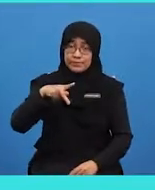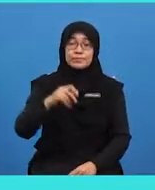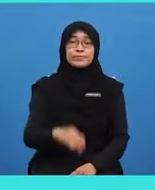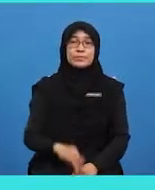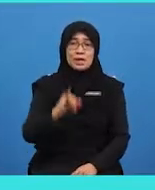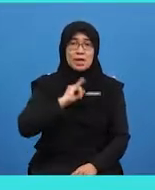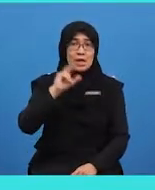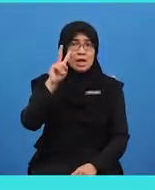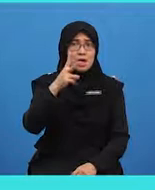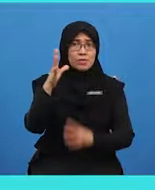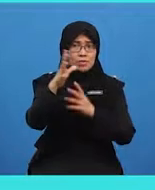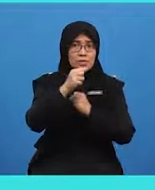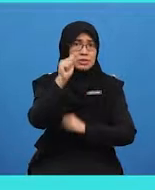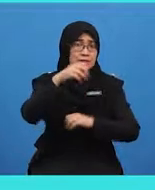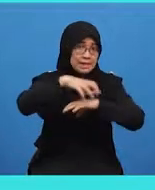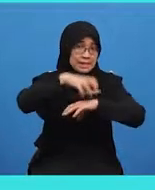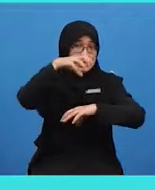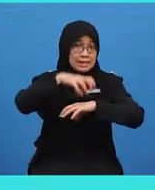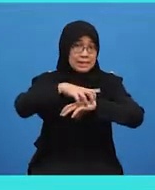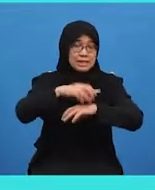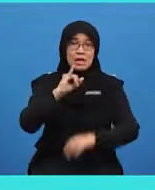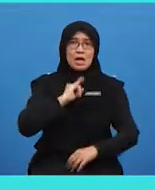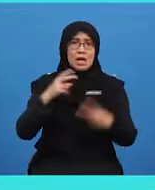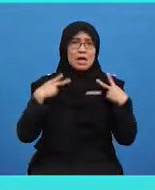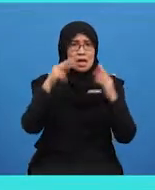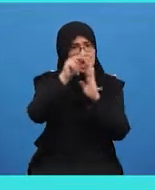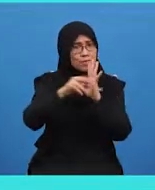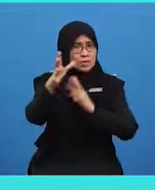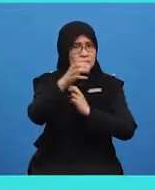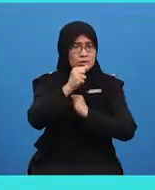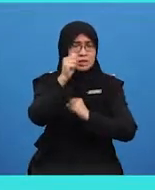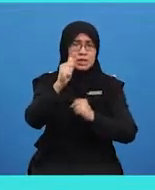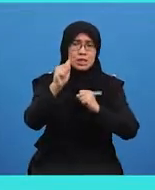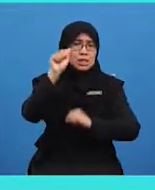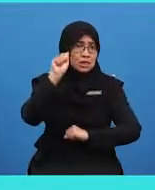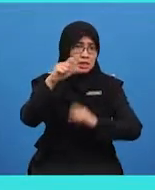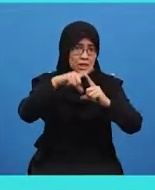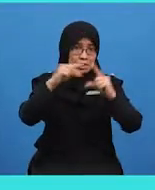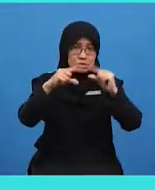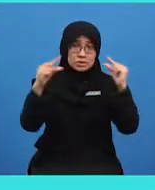I haven't got a cake. I haven't got a sausage.